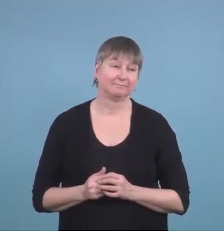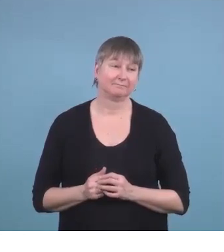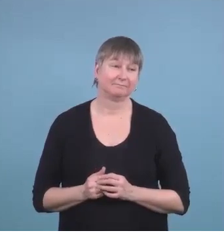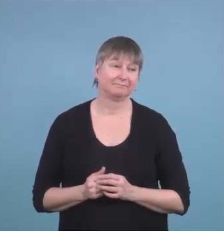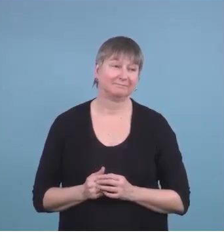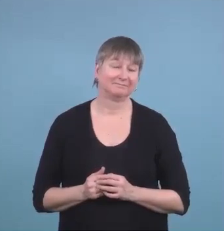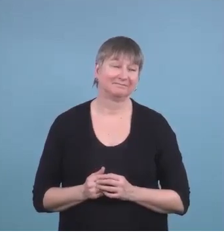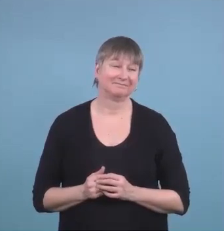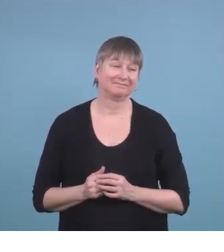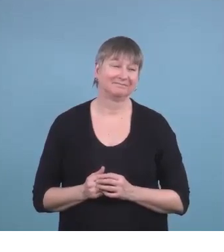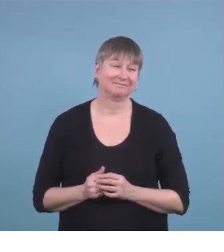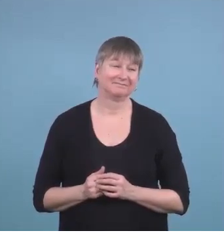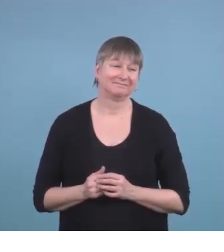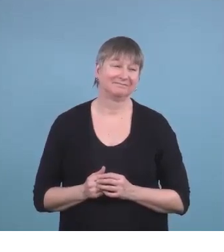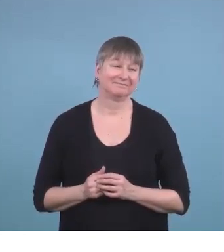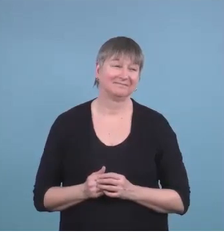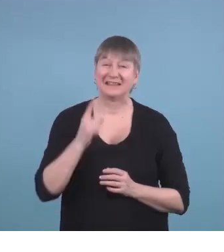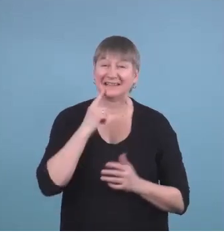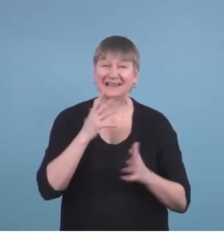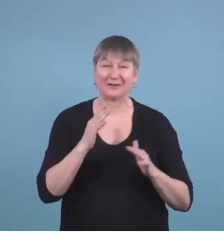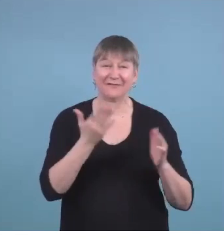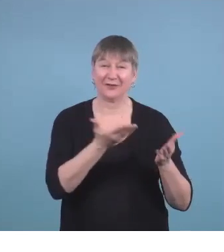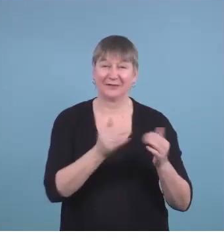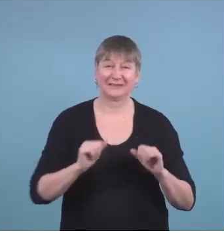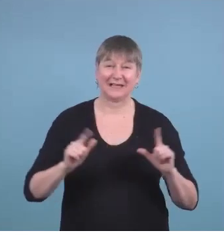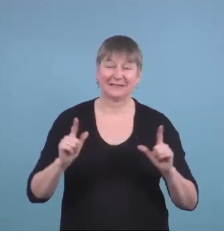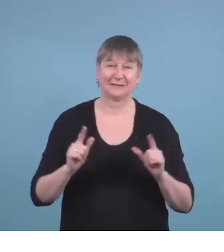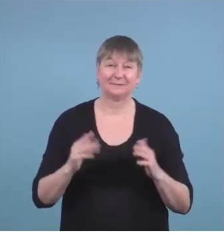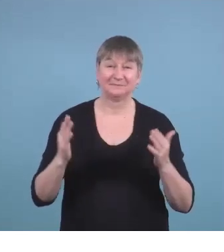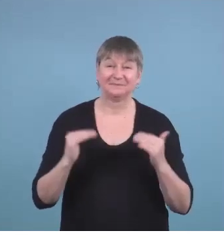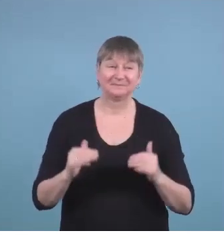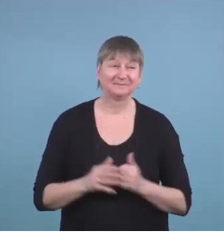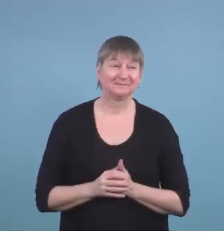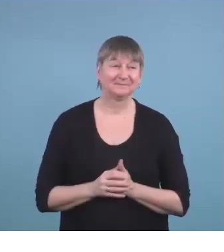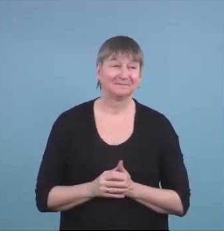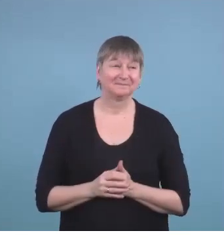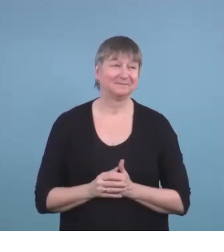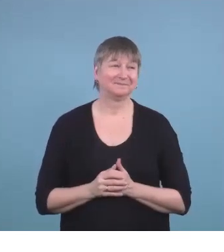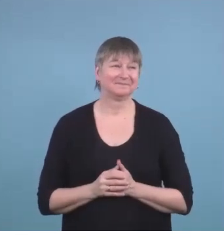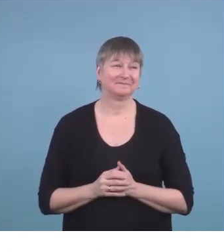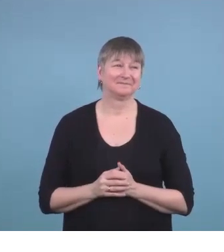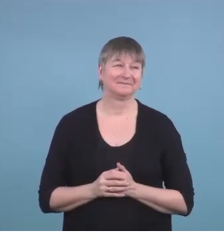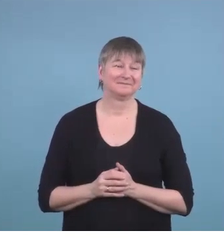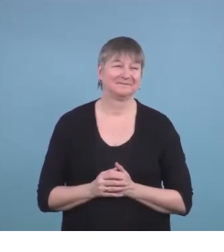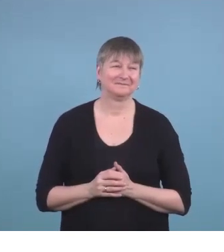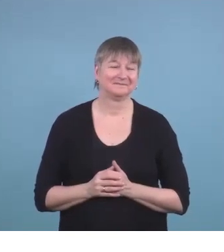for that slide can we go to the next one um